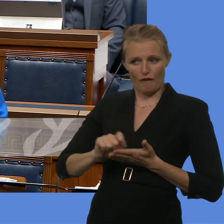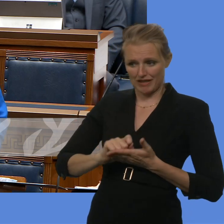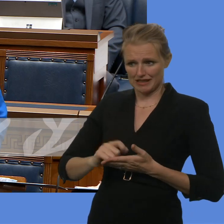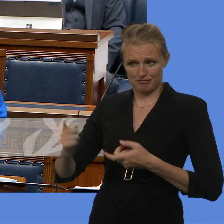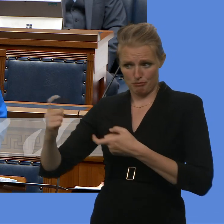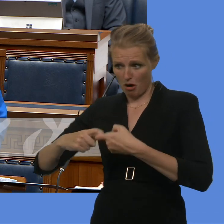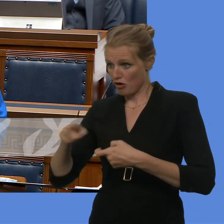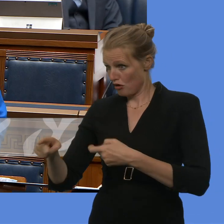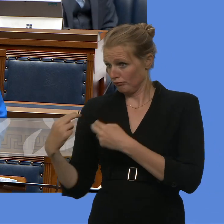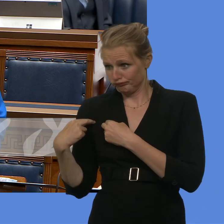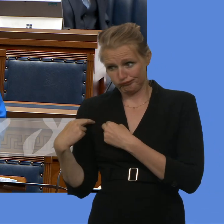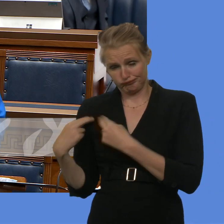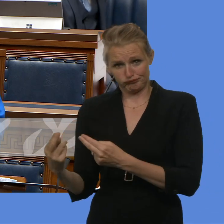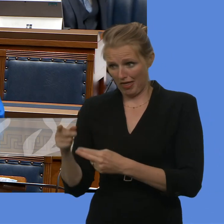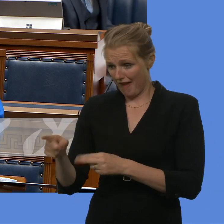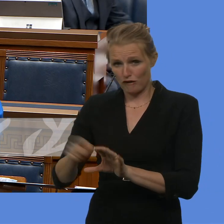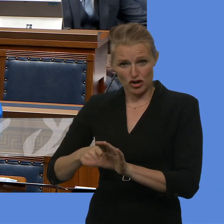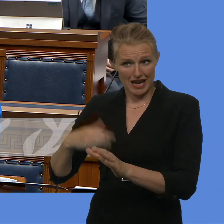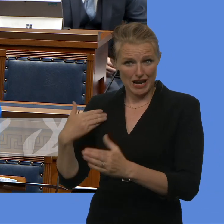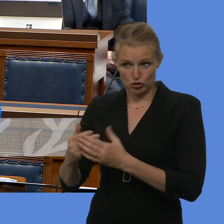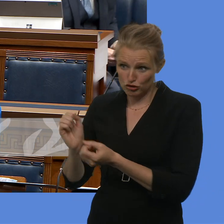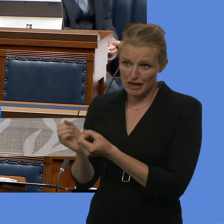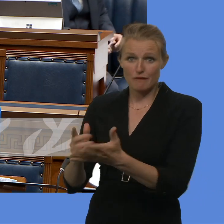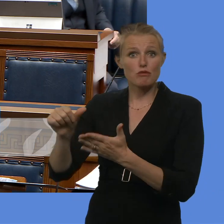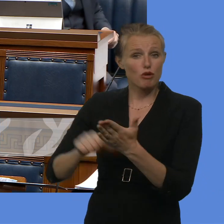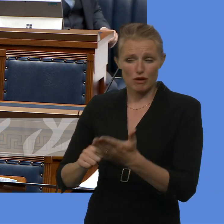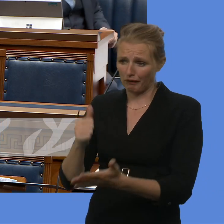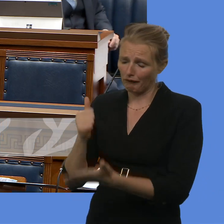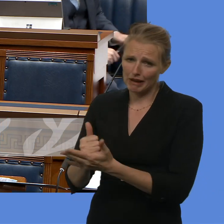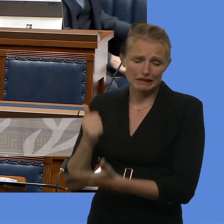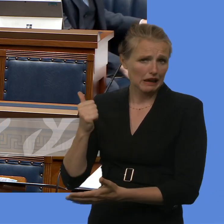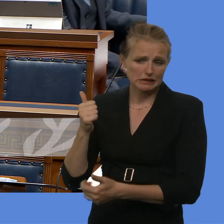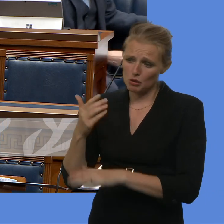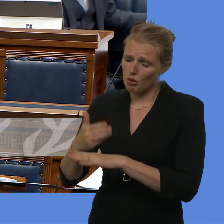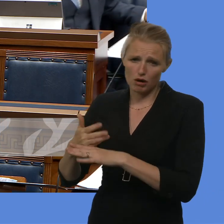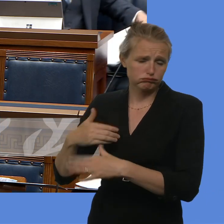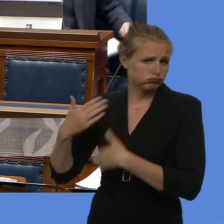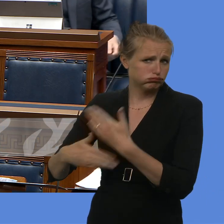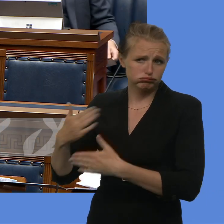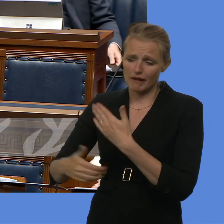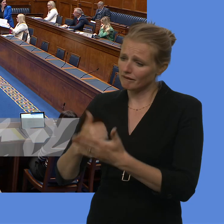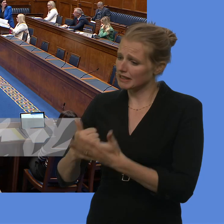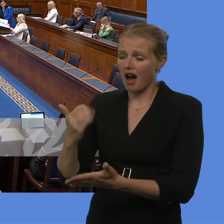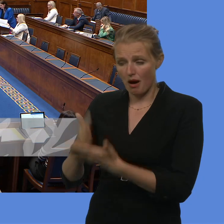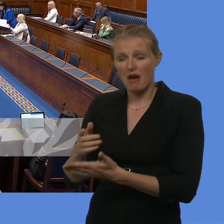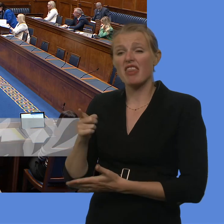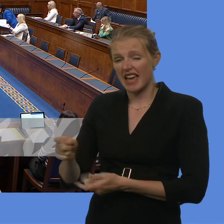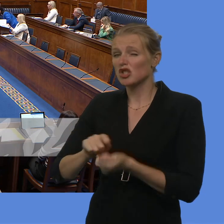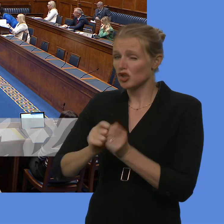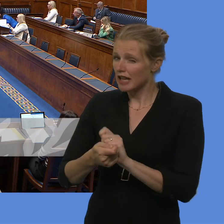but also that we have relied on for very many years to deliver these programmes in such an effective way across communities, really changing lives for the better.